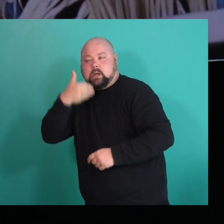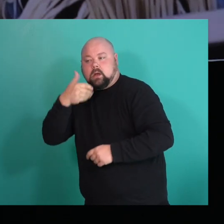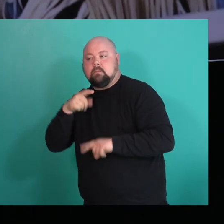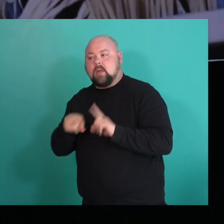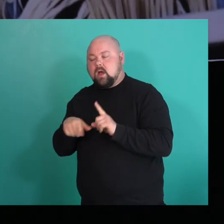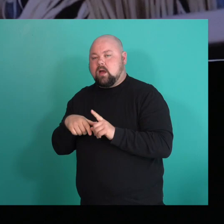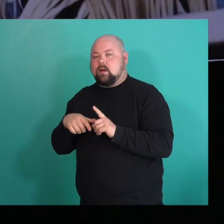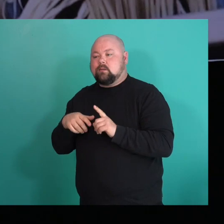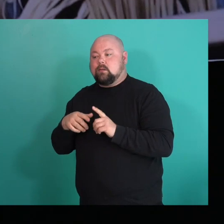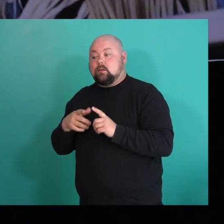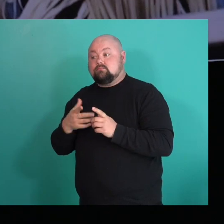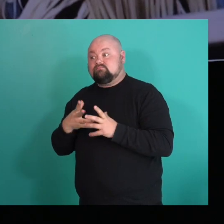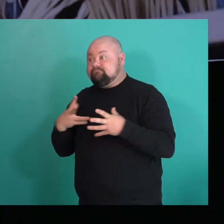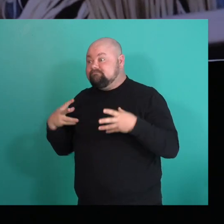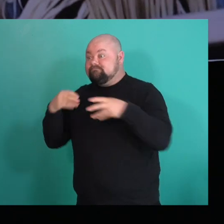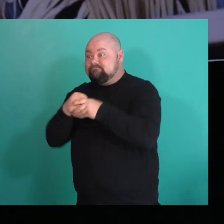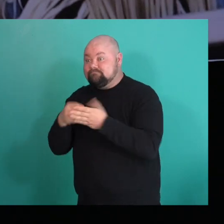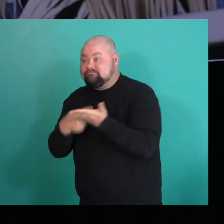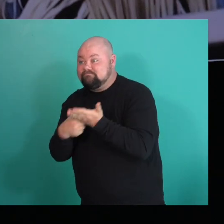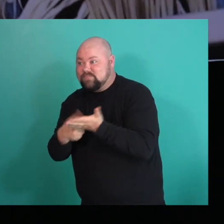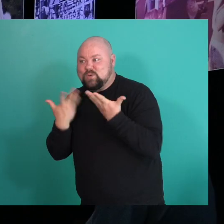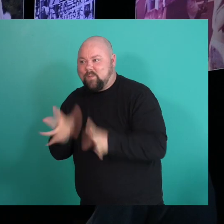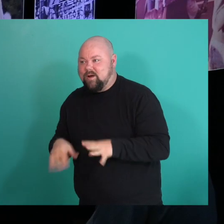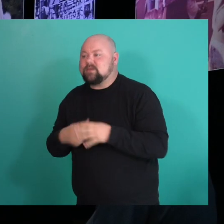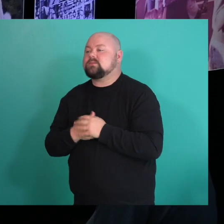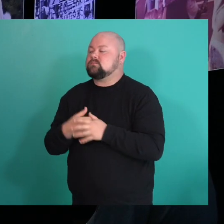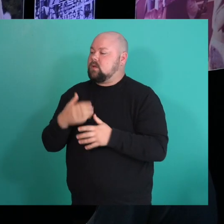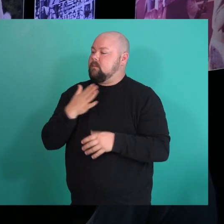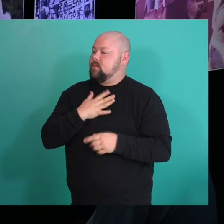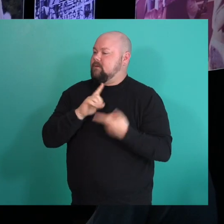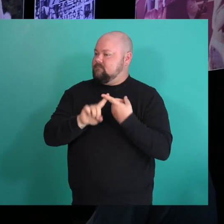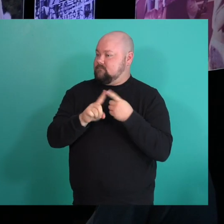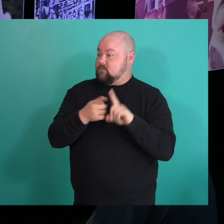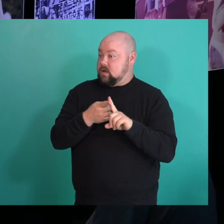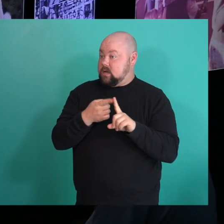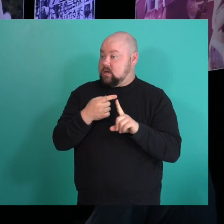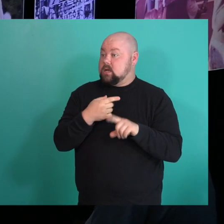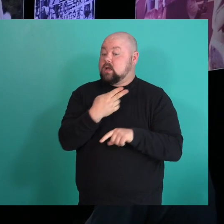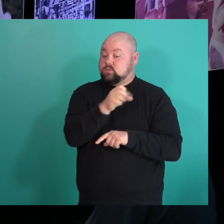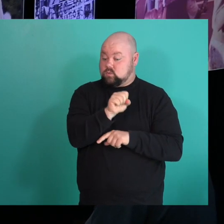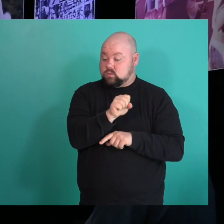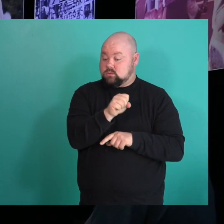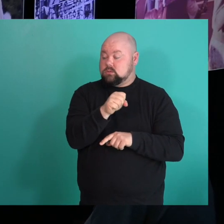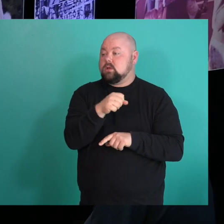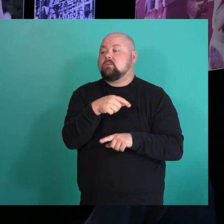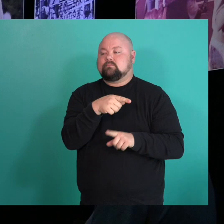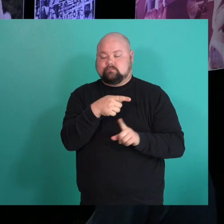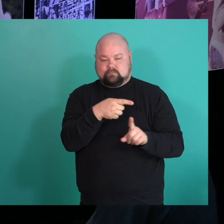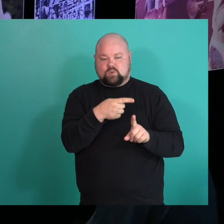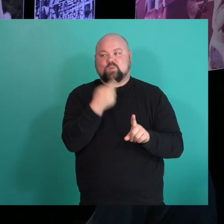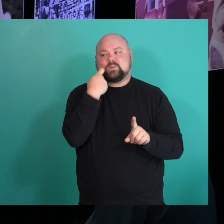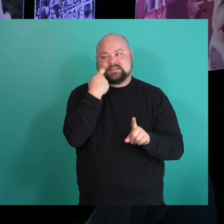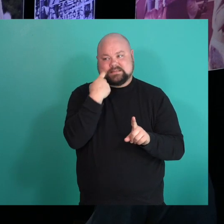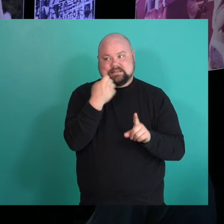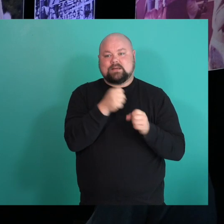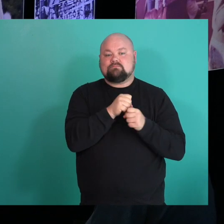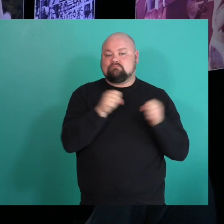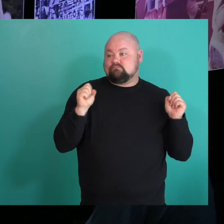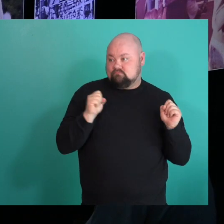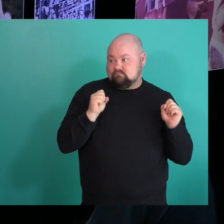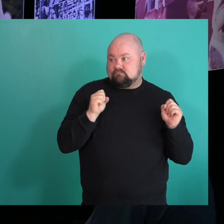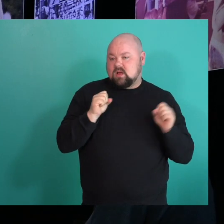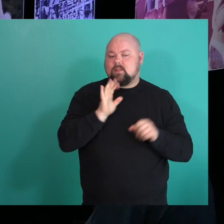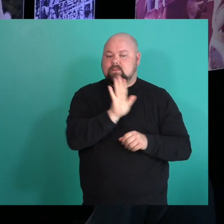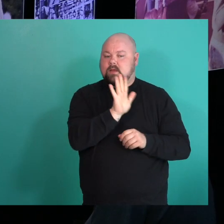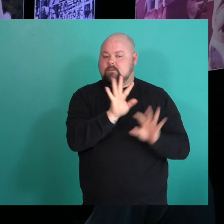really force the issue until, uh, a friend of mine who was still in high school. So I just graduated, uh, he had come out to his parents and they were a fairly religious